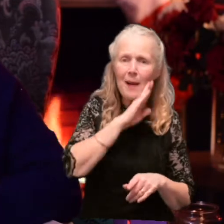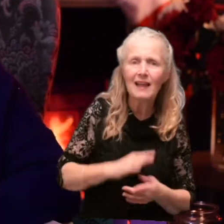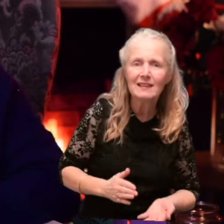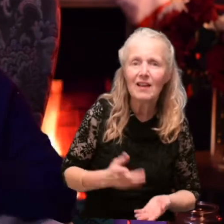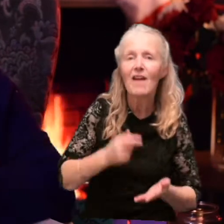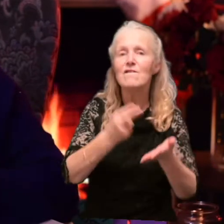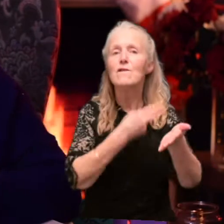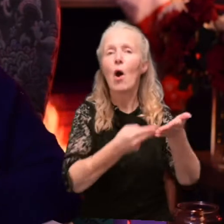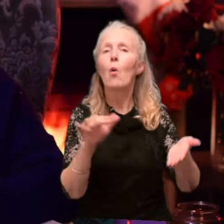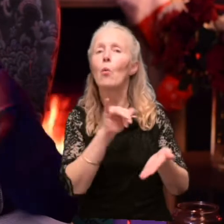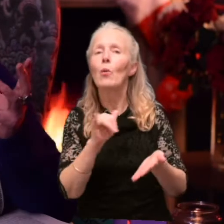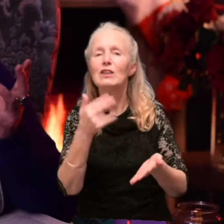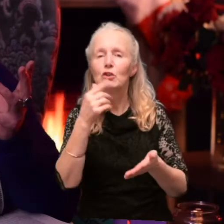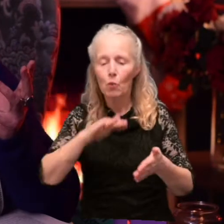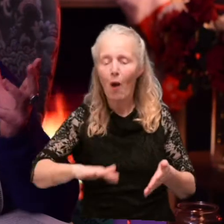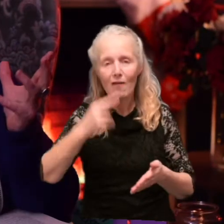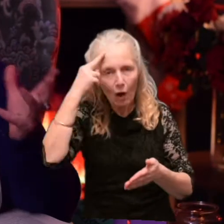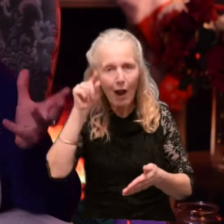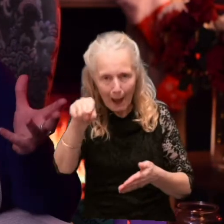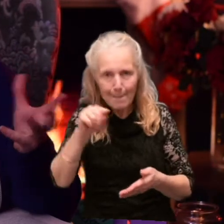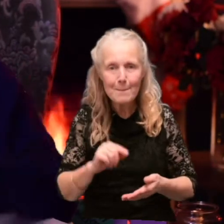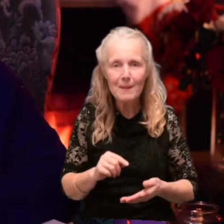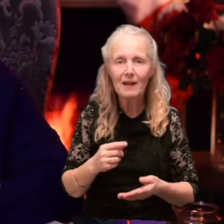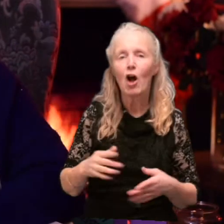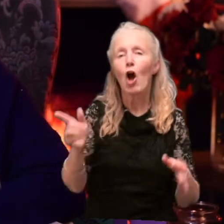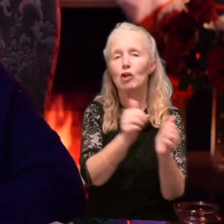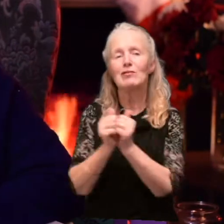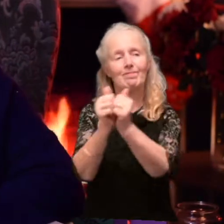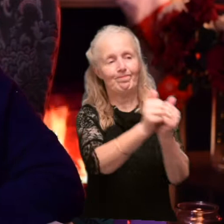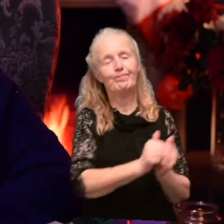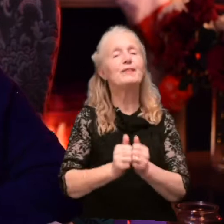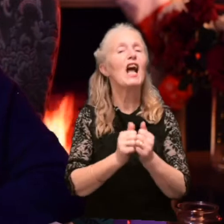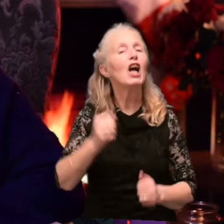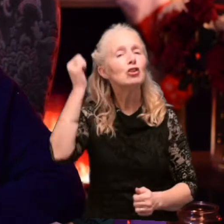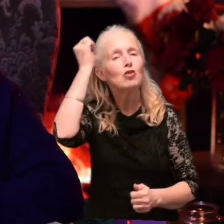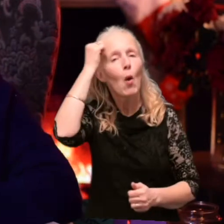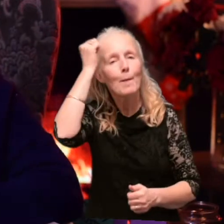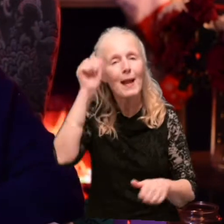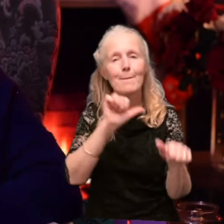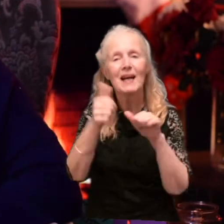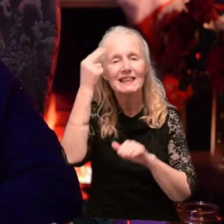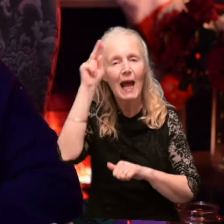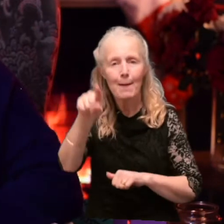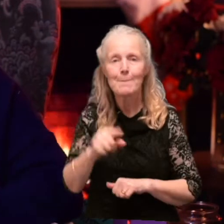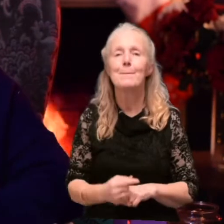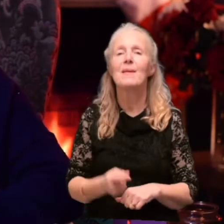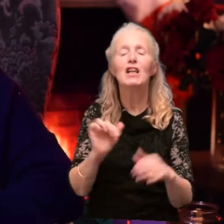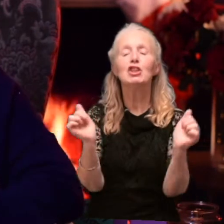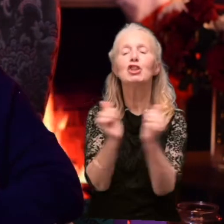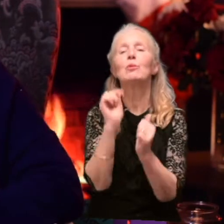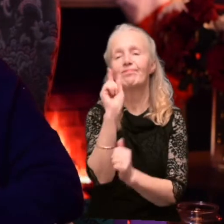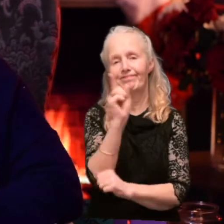vote, which one to call him. And everybody agreed that Dopey was the best name. The one that suited him best.